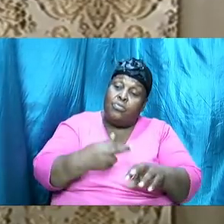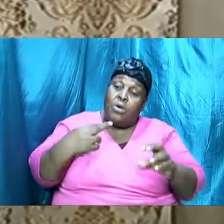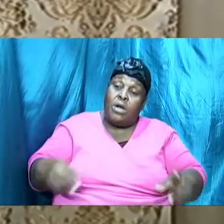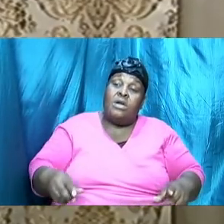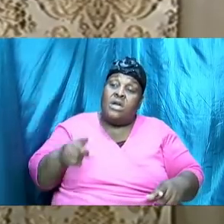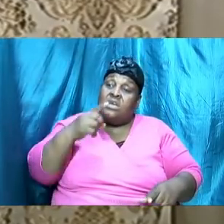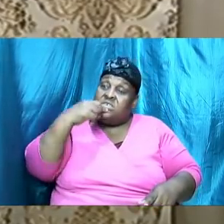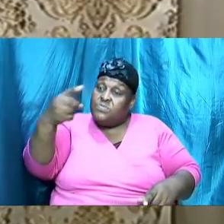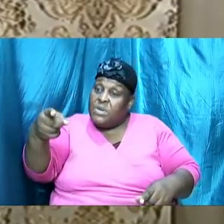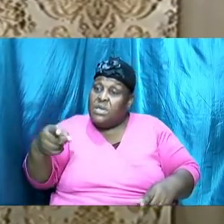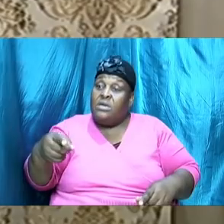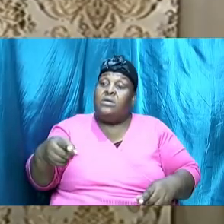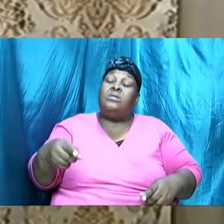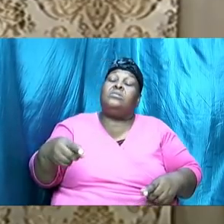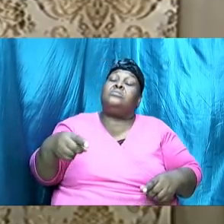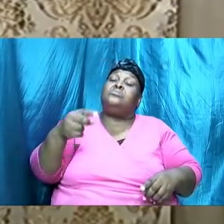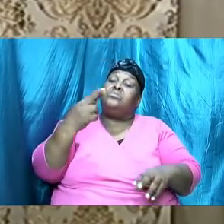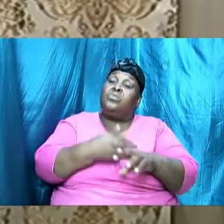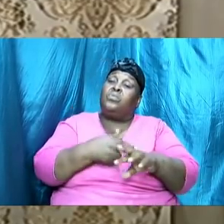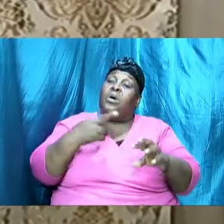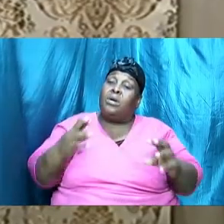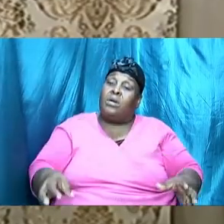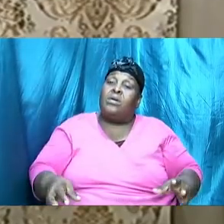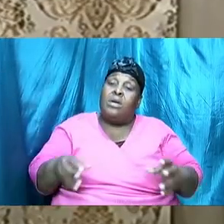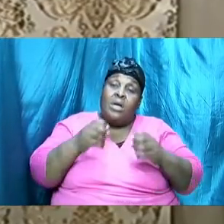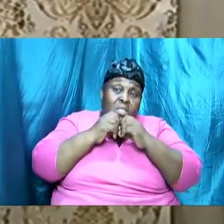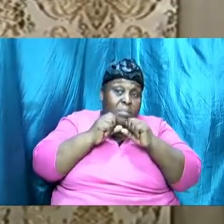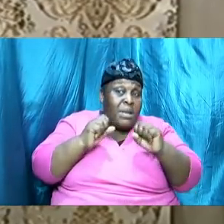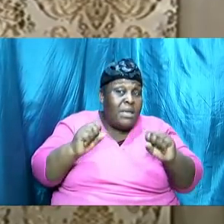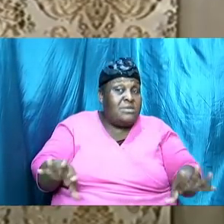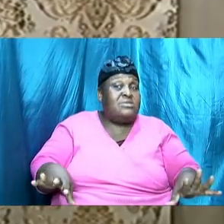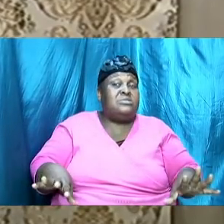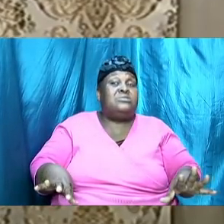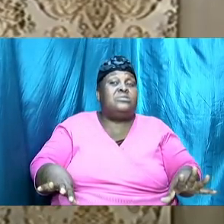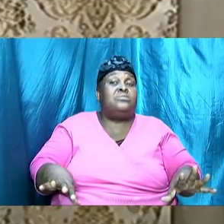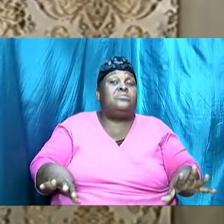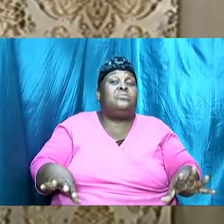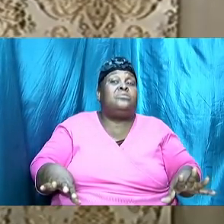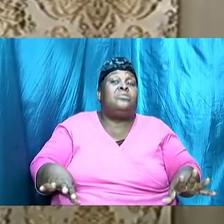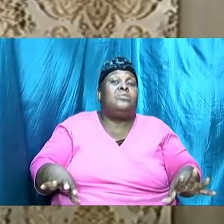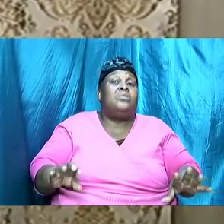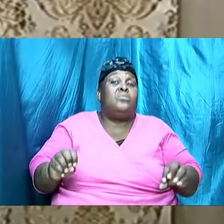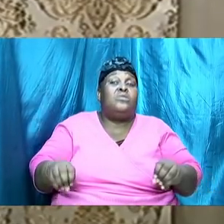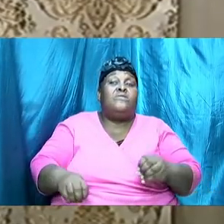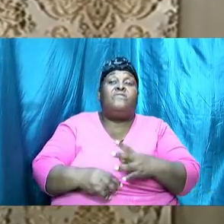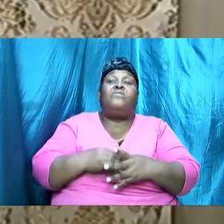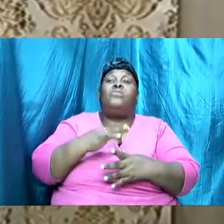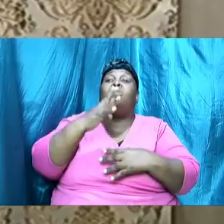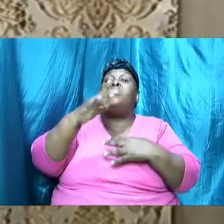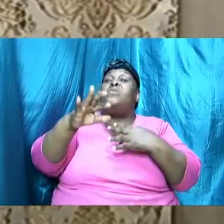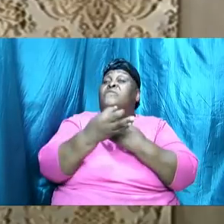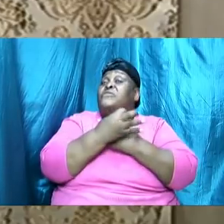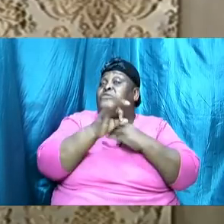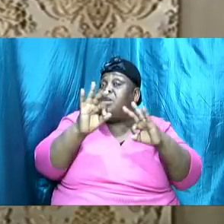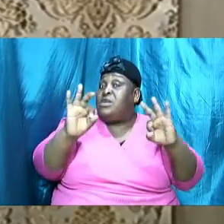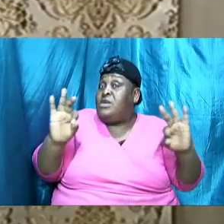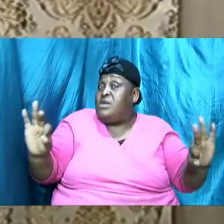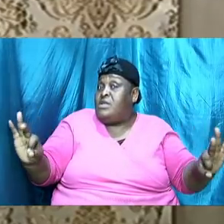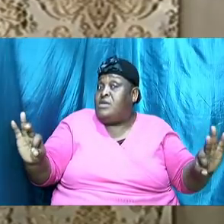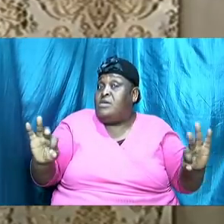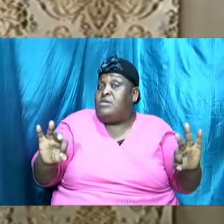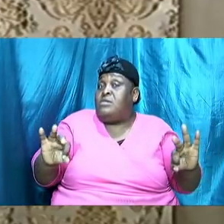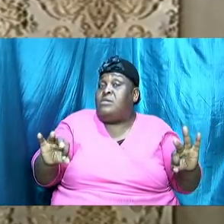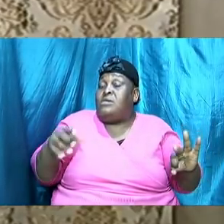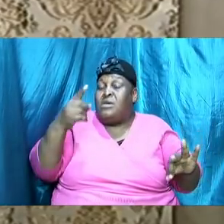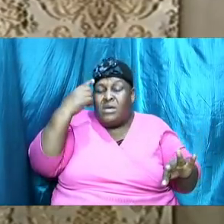and the blessings would have been issued would have flowed freely out because